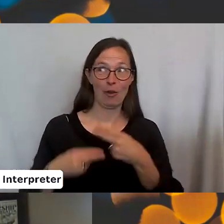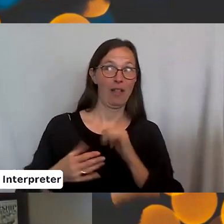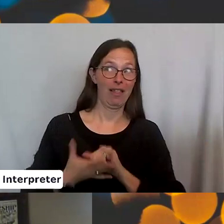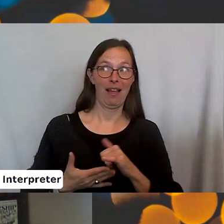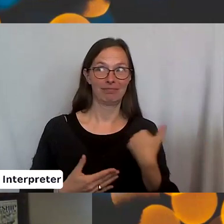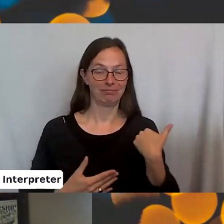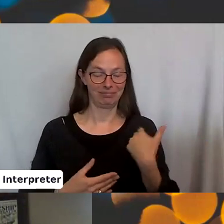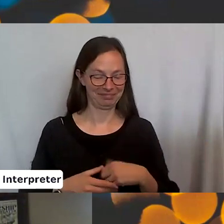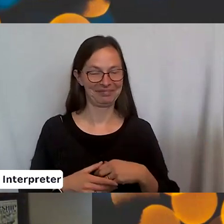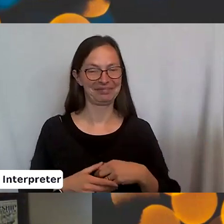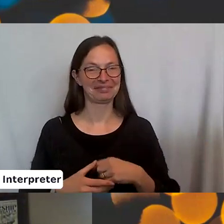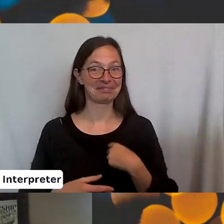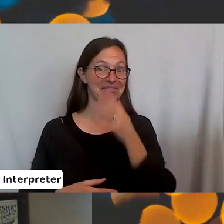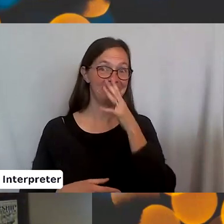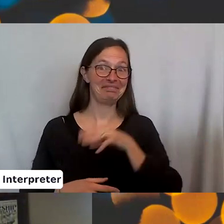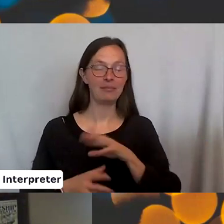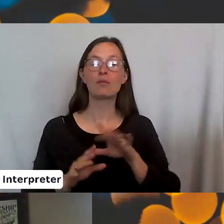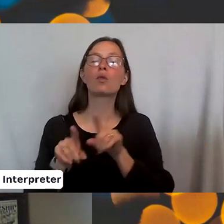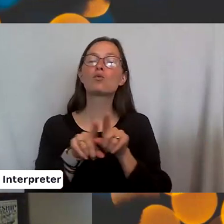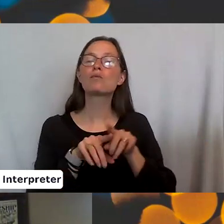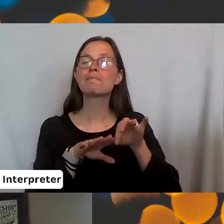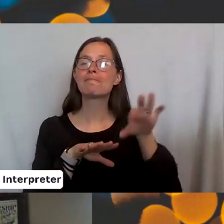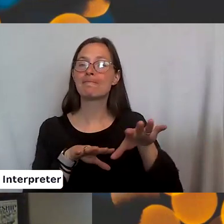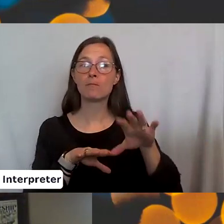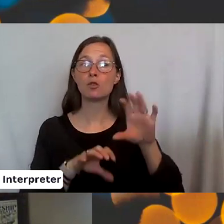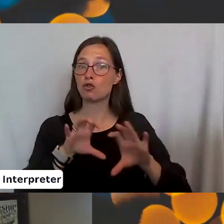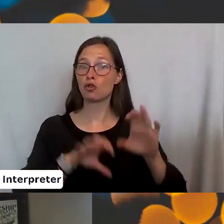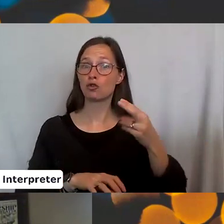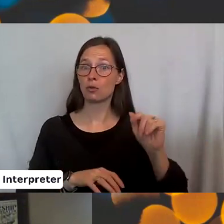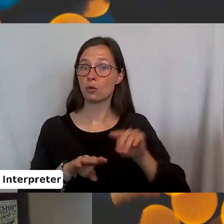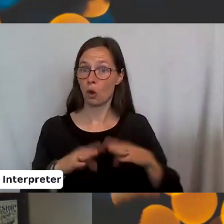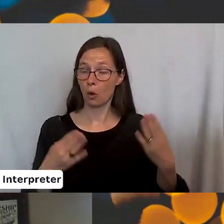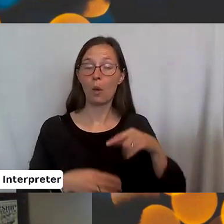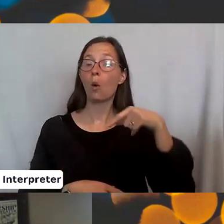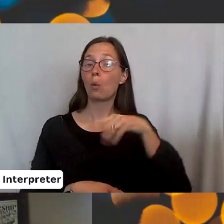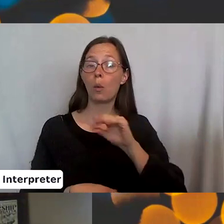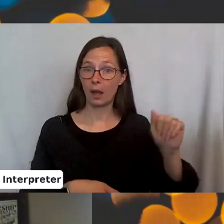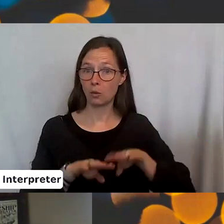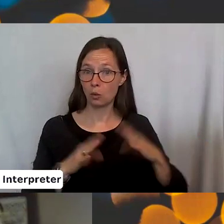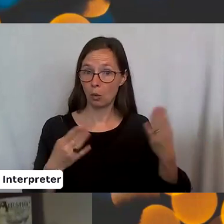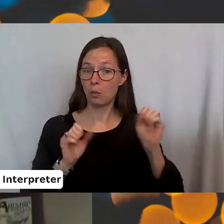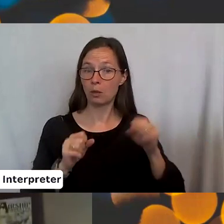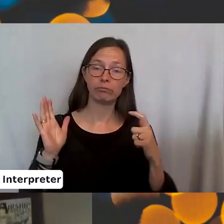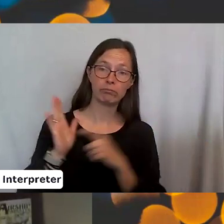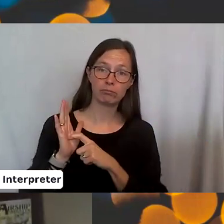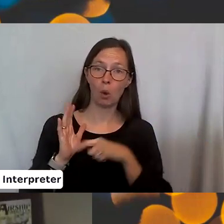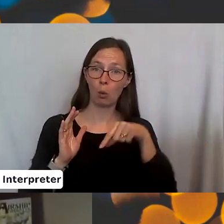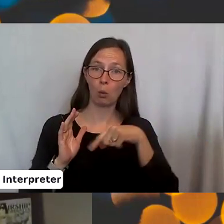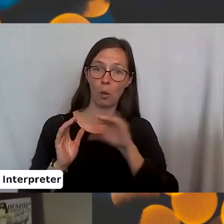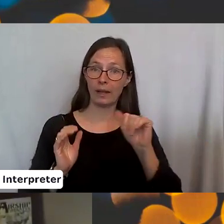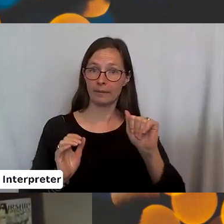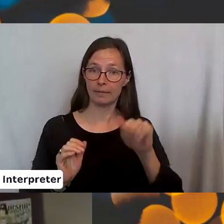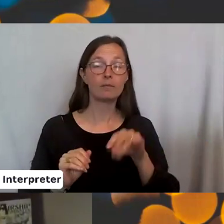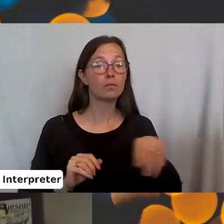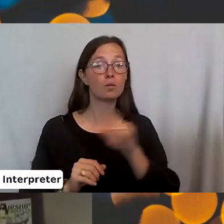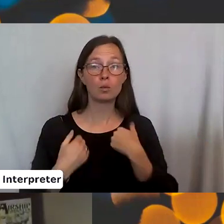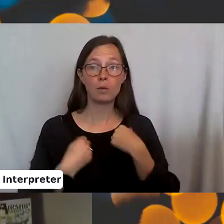Also quick note. So chat is open. Q&A box is open. You can use that little Q&A button. And if you have any